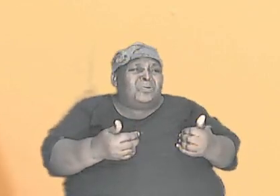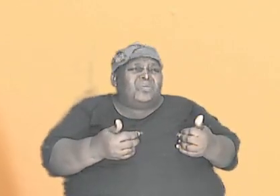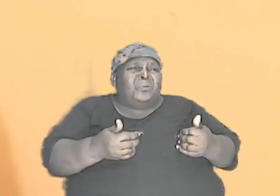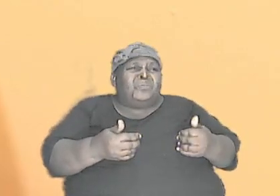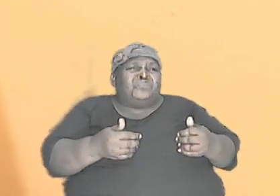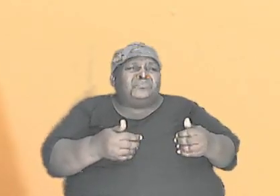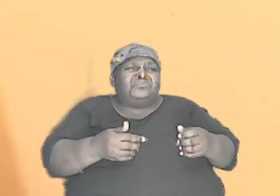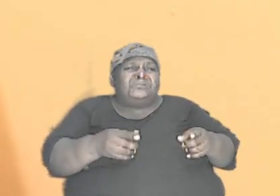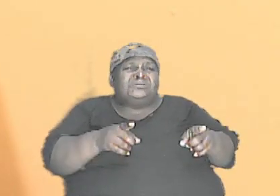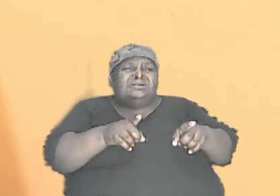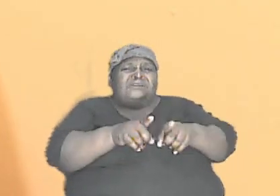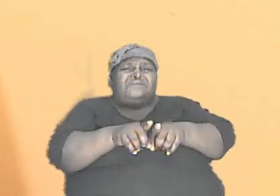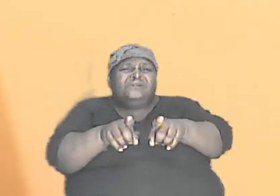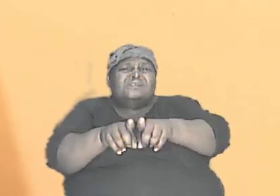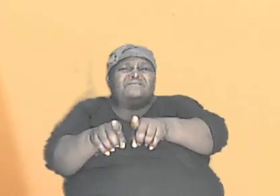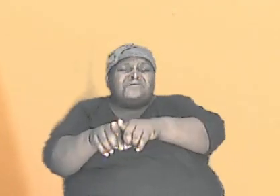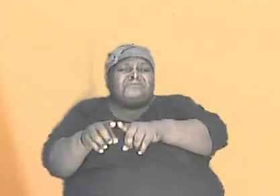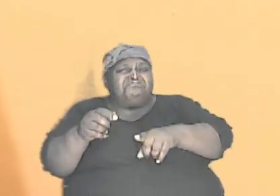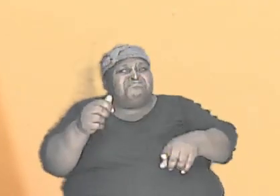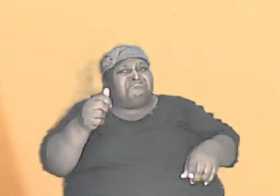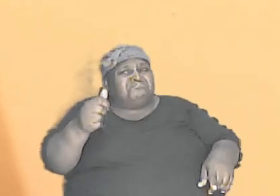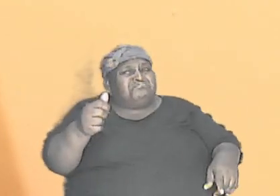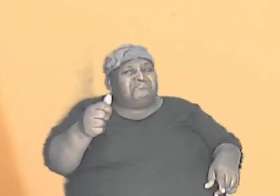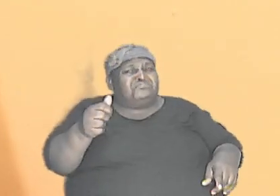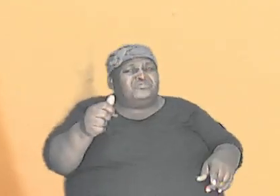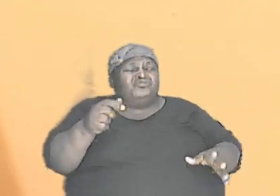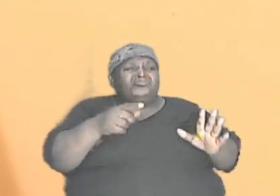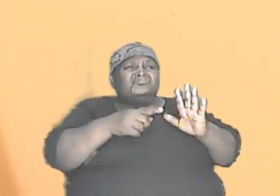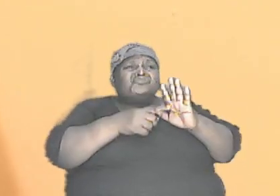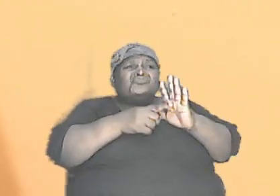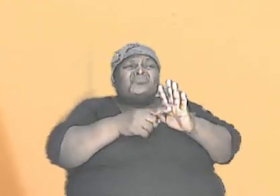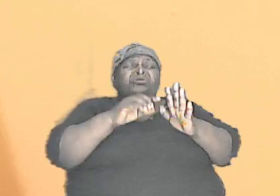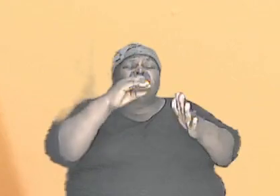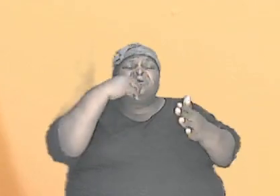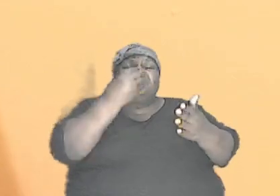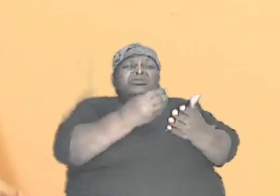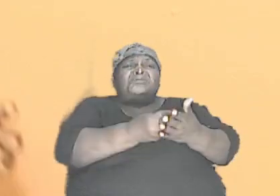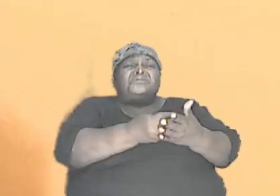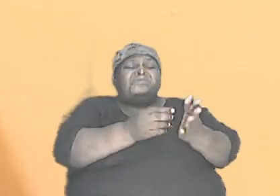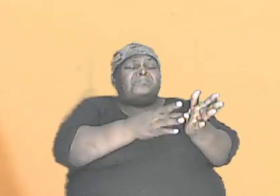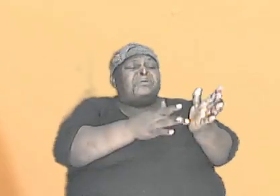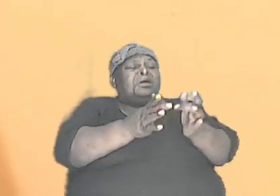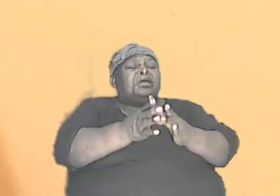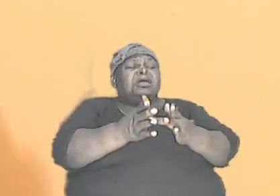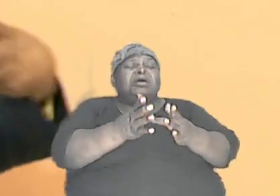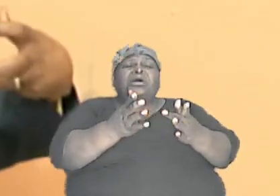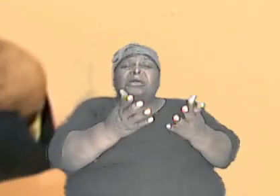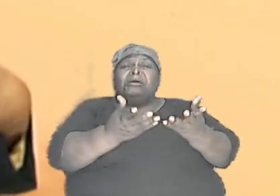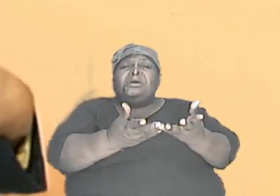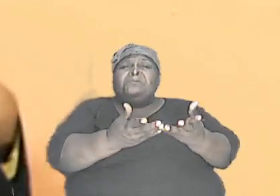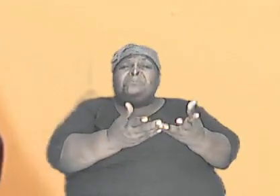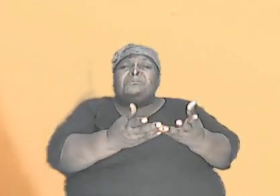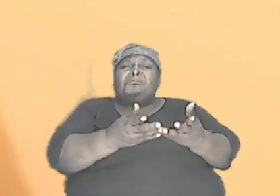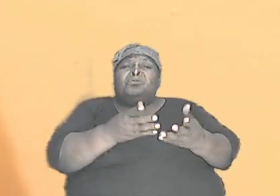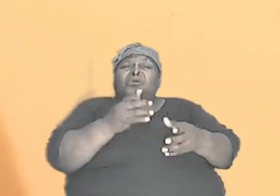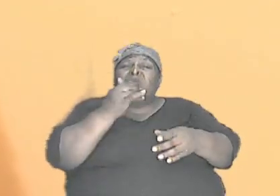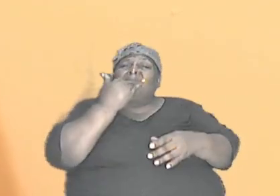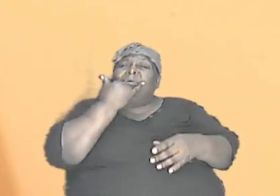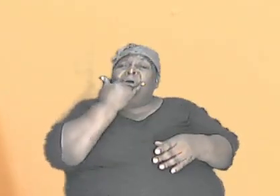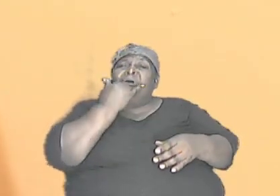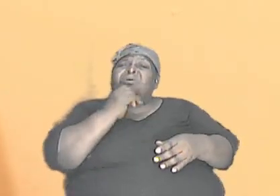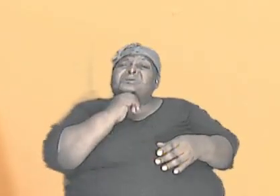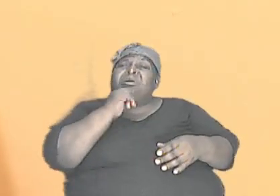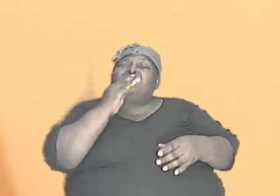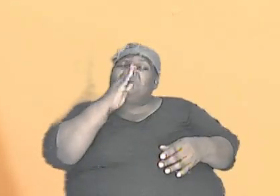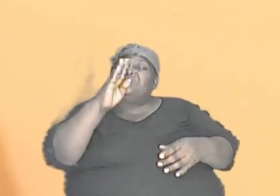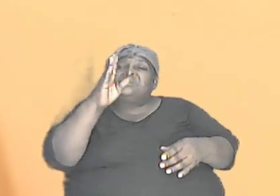itself to show or to try to prove that the Bible is wrong and must not be taken seriously. And it